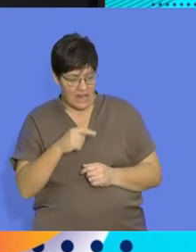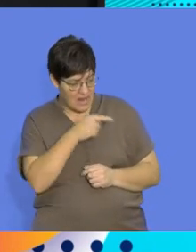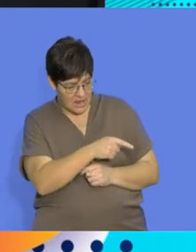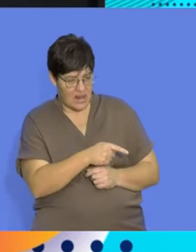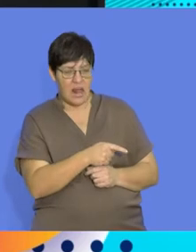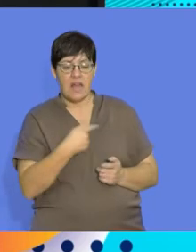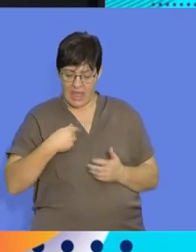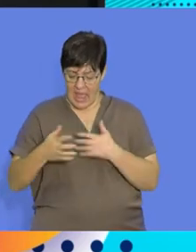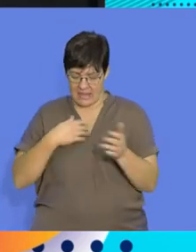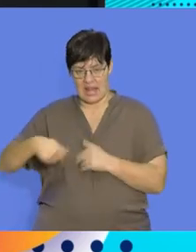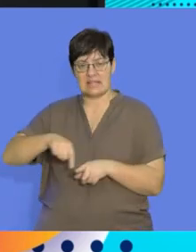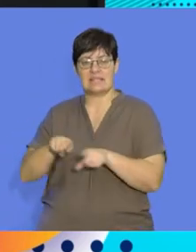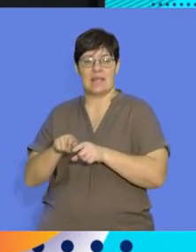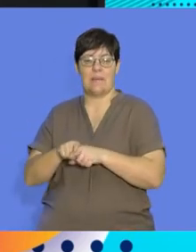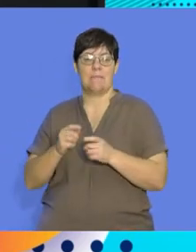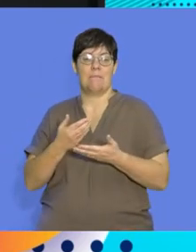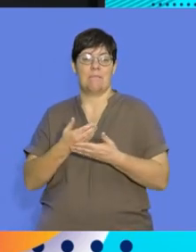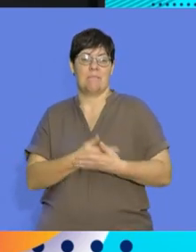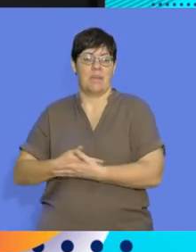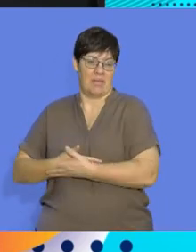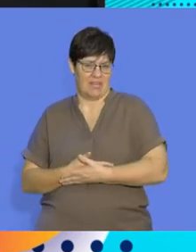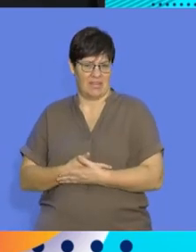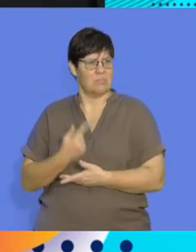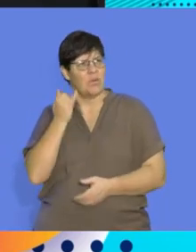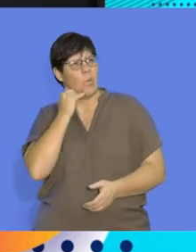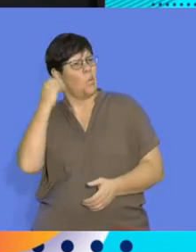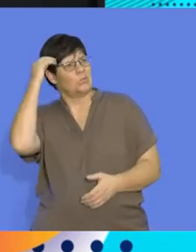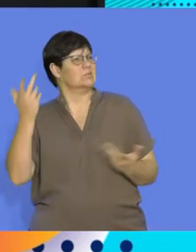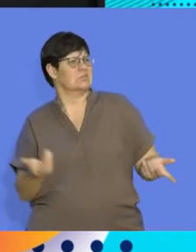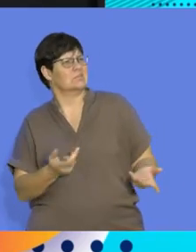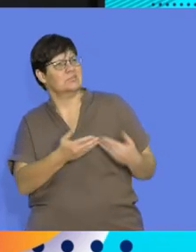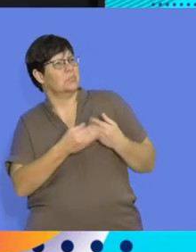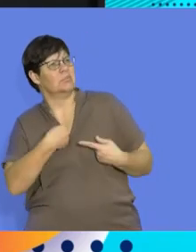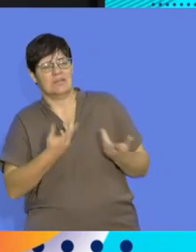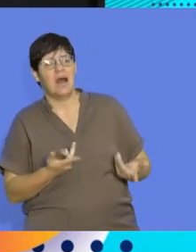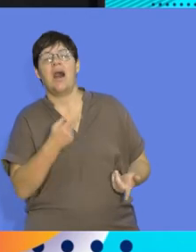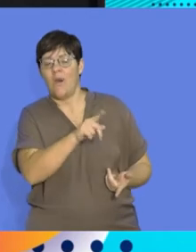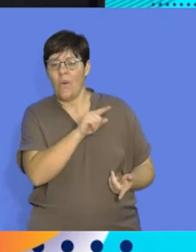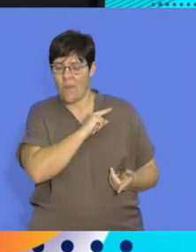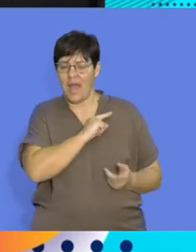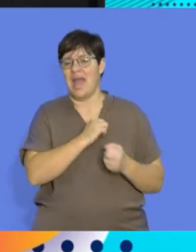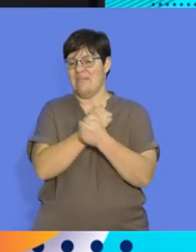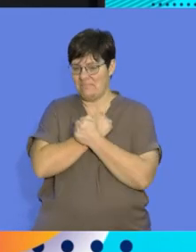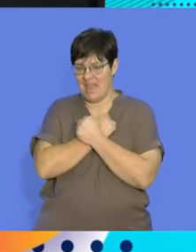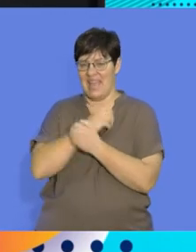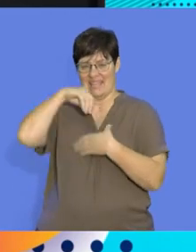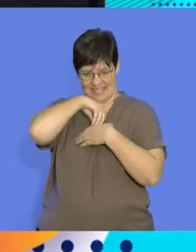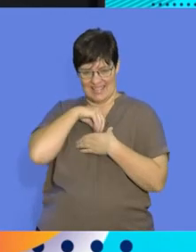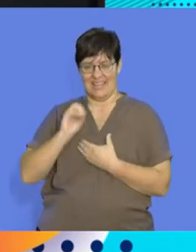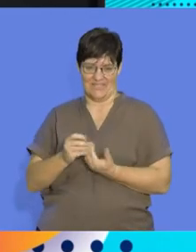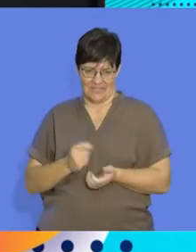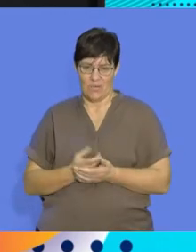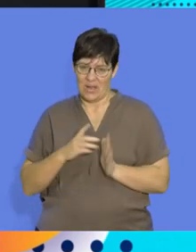often treated as babies and that's part of our instinctive make-up as humans. So parental care is an integral part of us